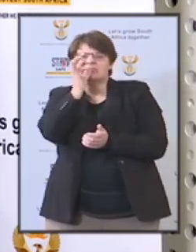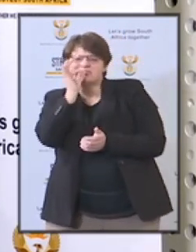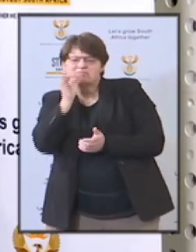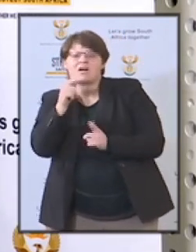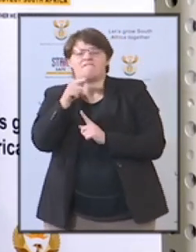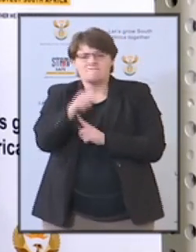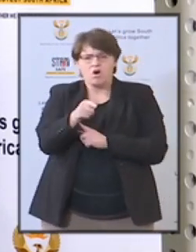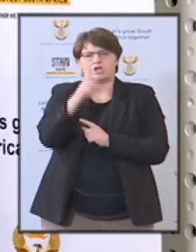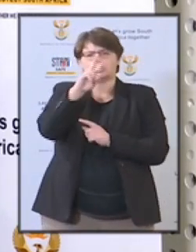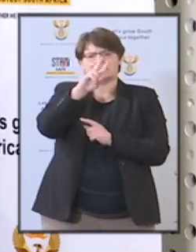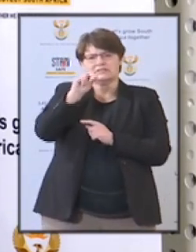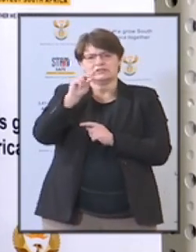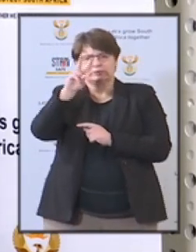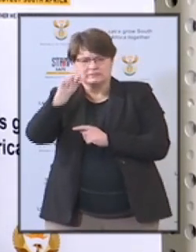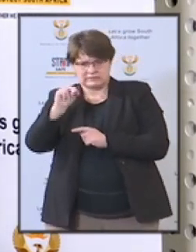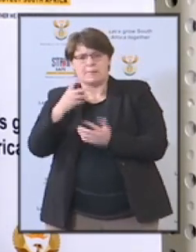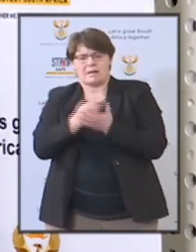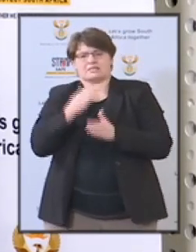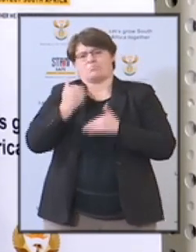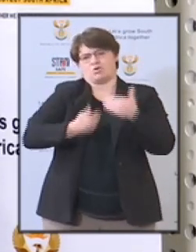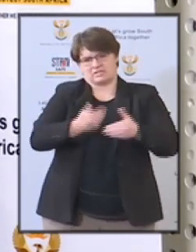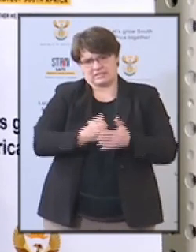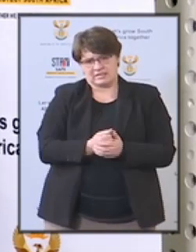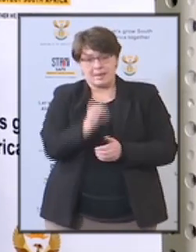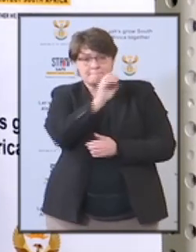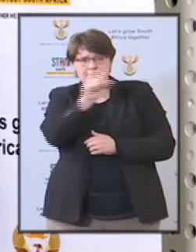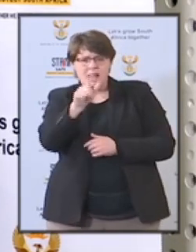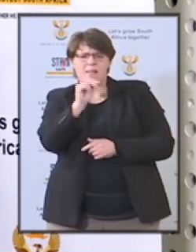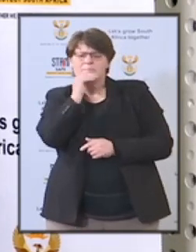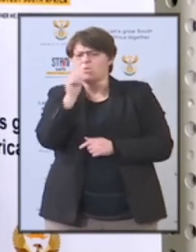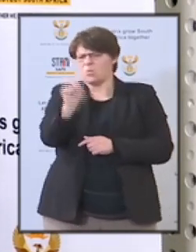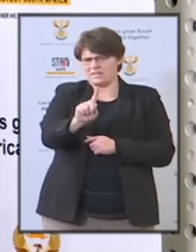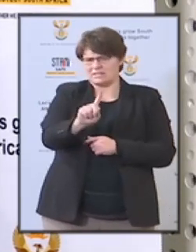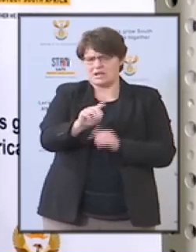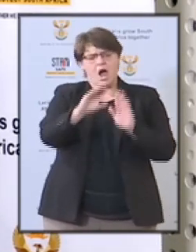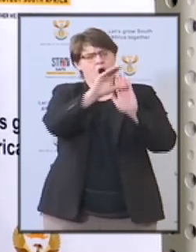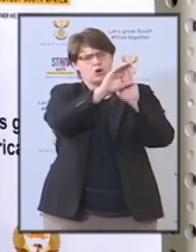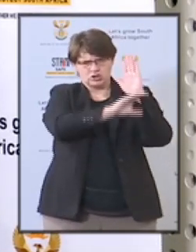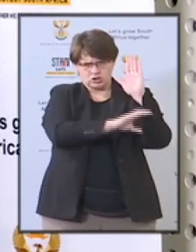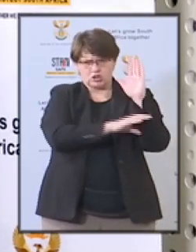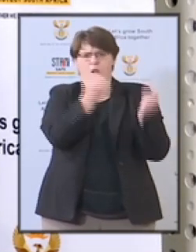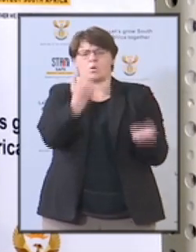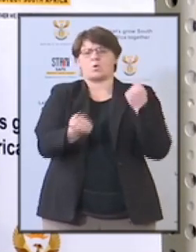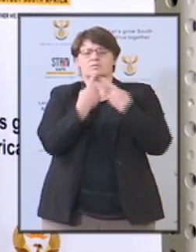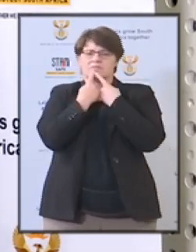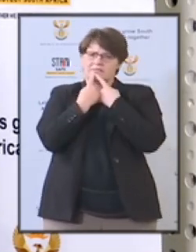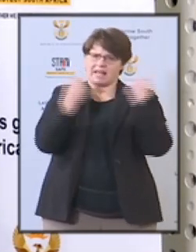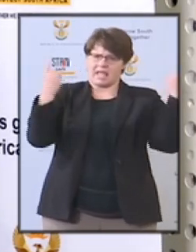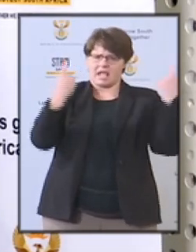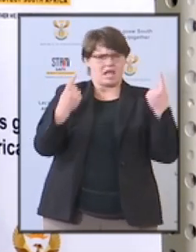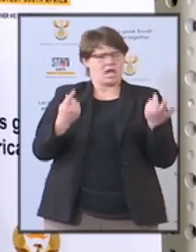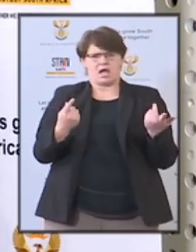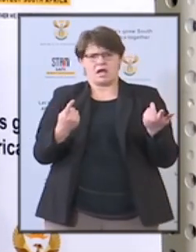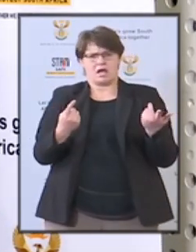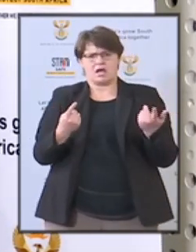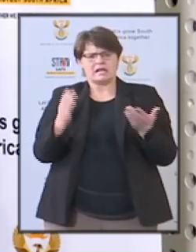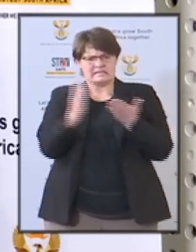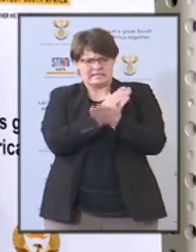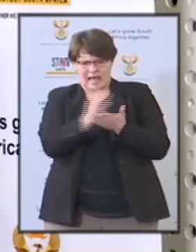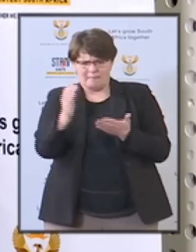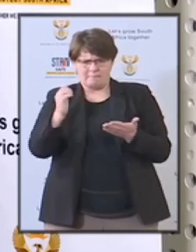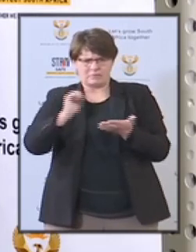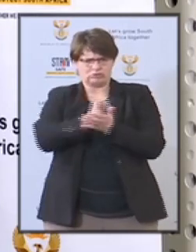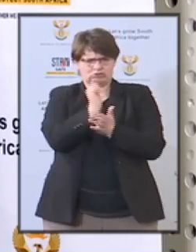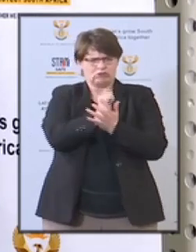2020 for processing. The bill gives effect to a constitutional court judgment that declared unconstitutional some parts of the Drugs